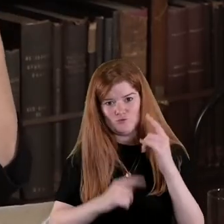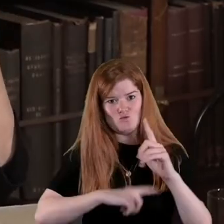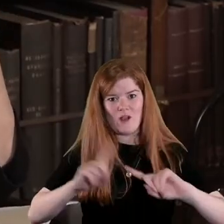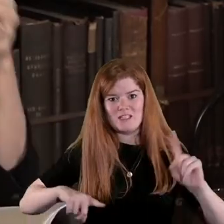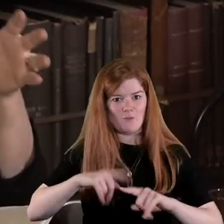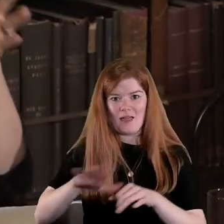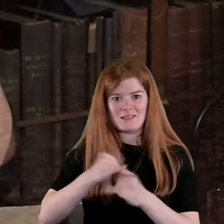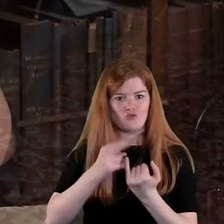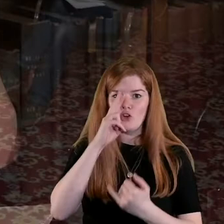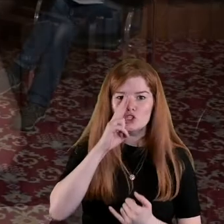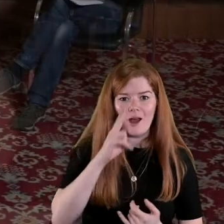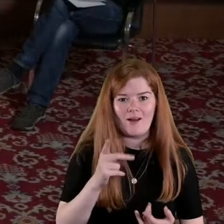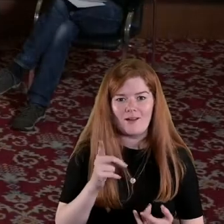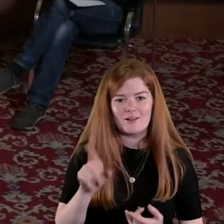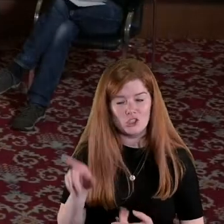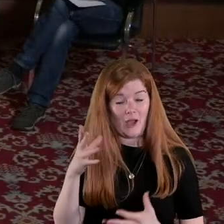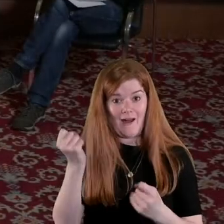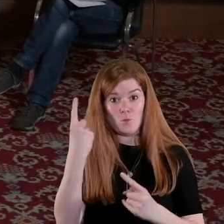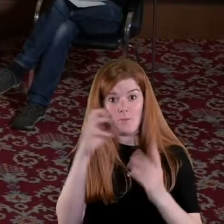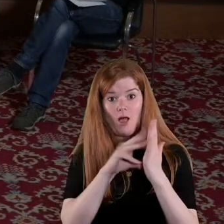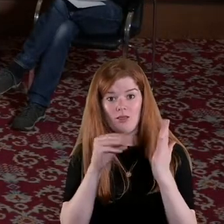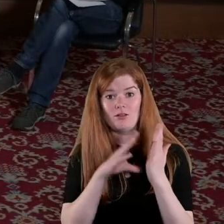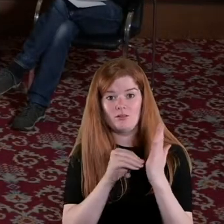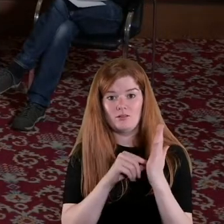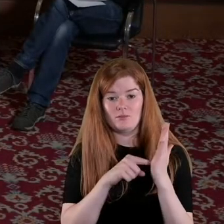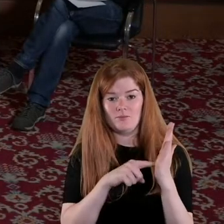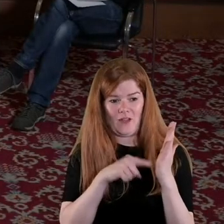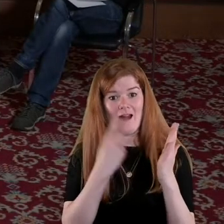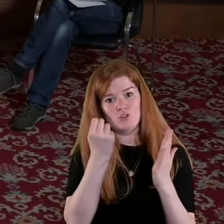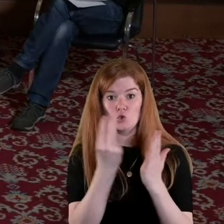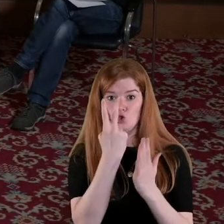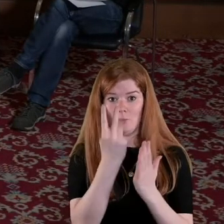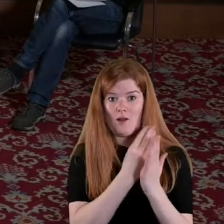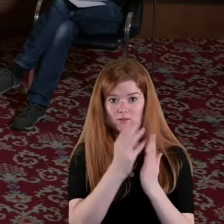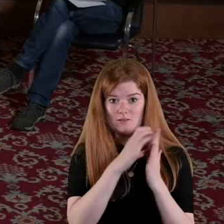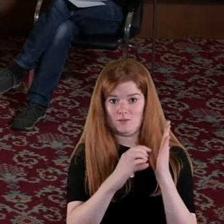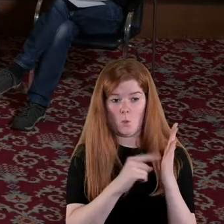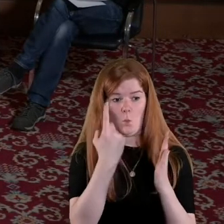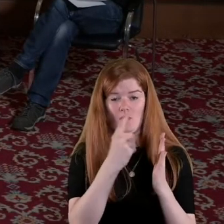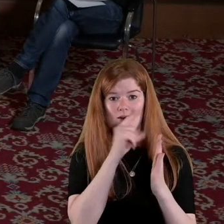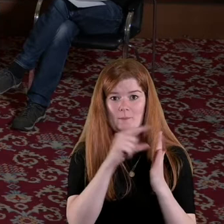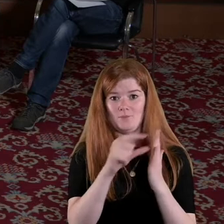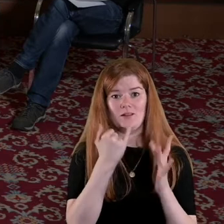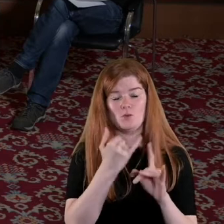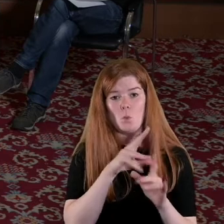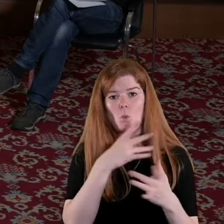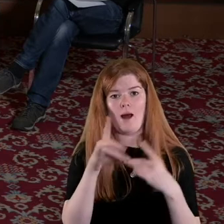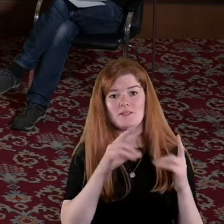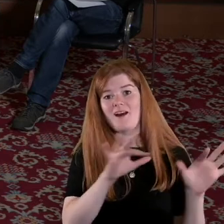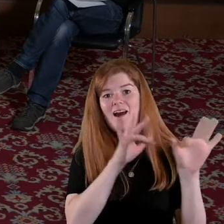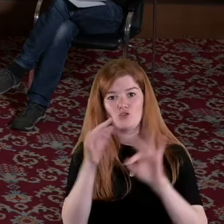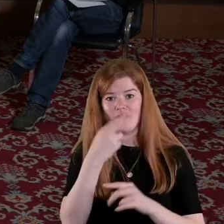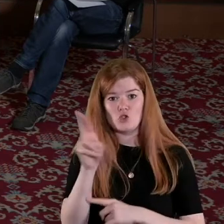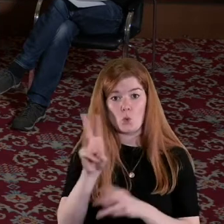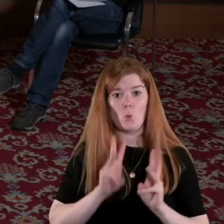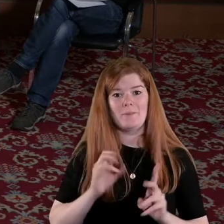Russia and she she has a model which is has two parts so one is what she calls in the aftermath of revolution the women